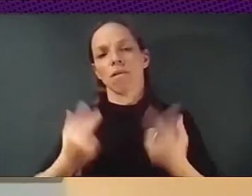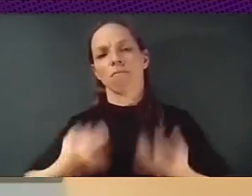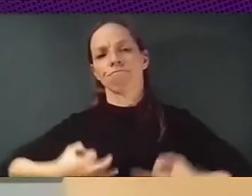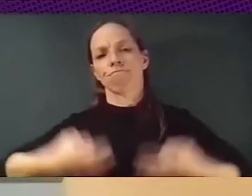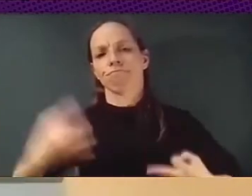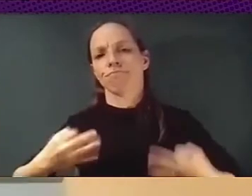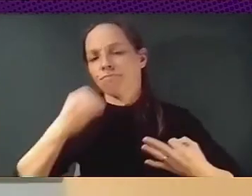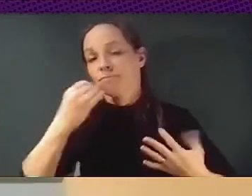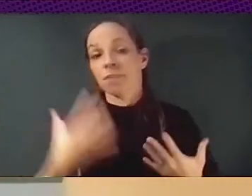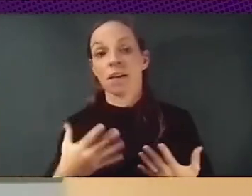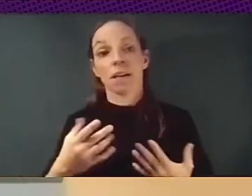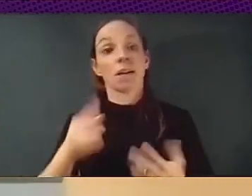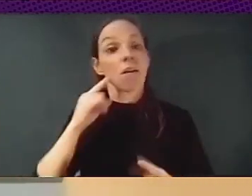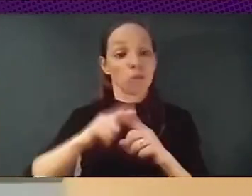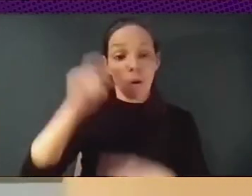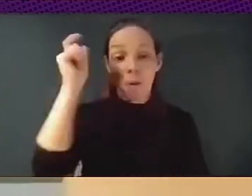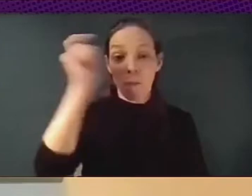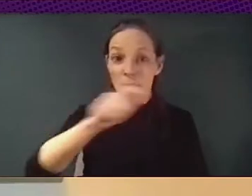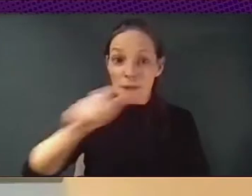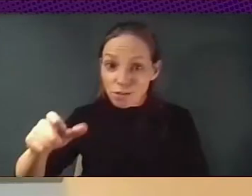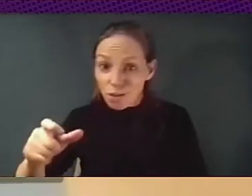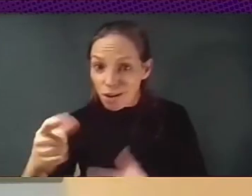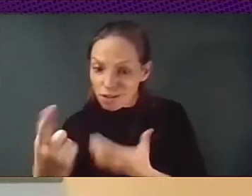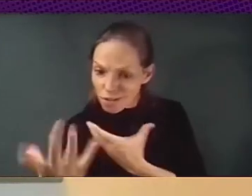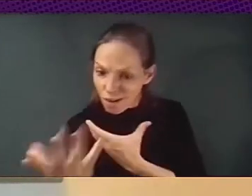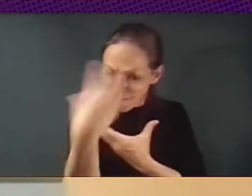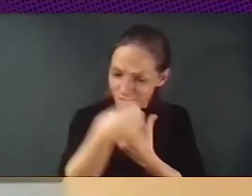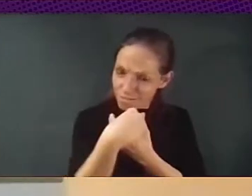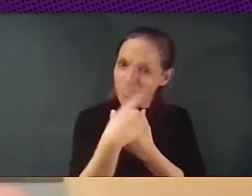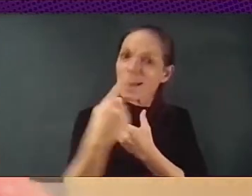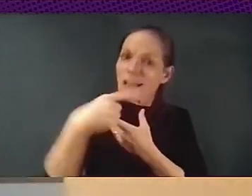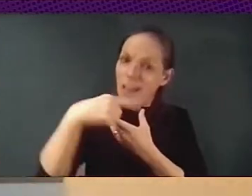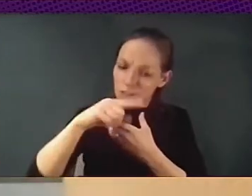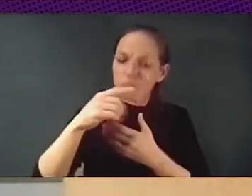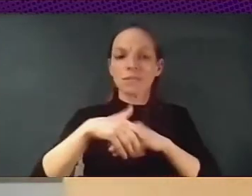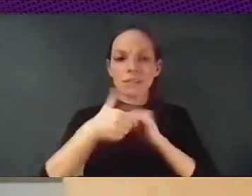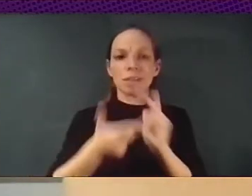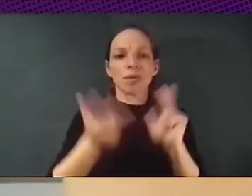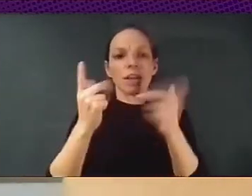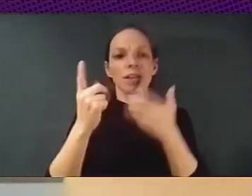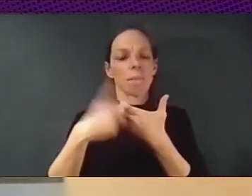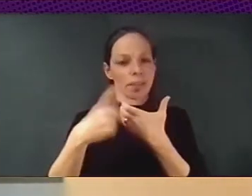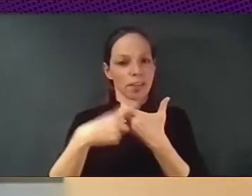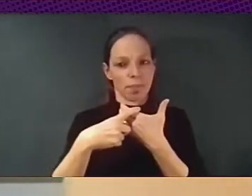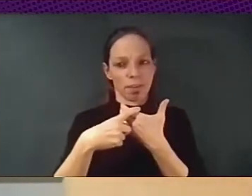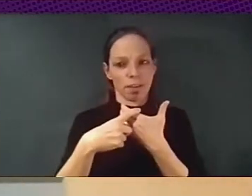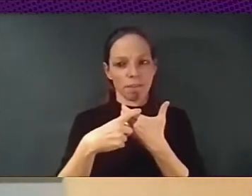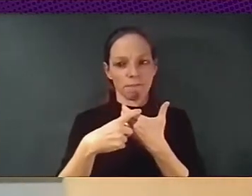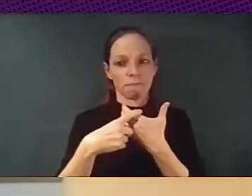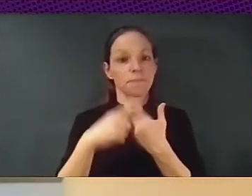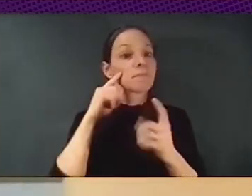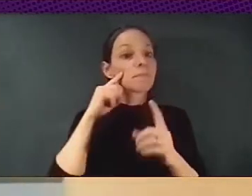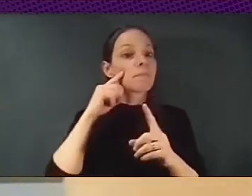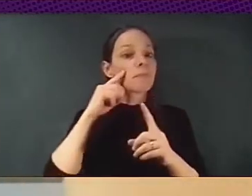making sure that critical infrastructures of the future, 5G, connectivity, data,